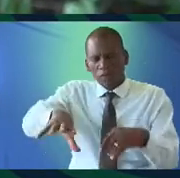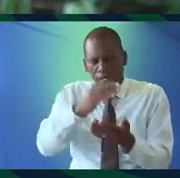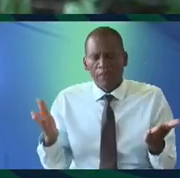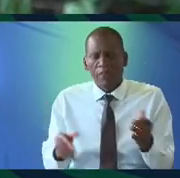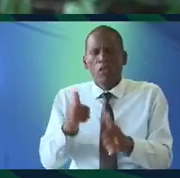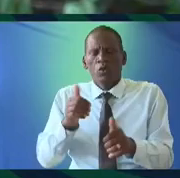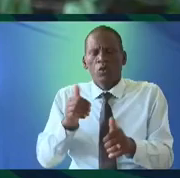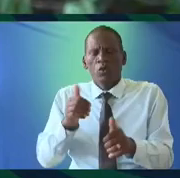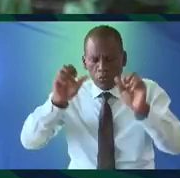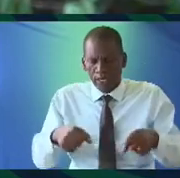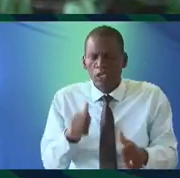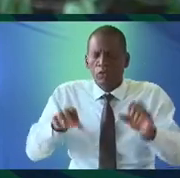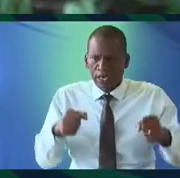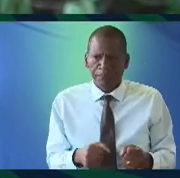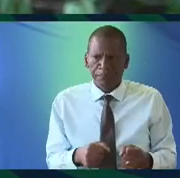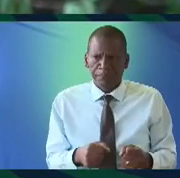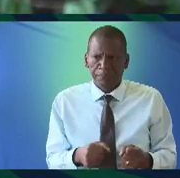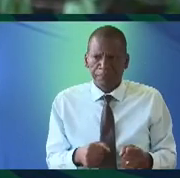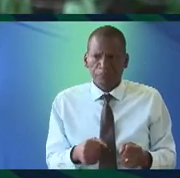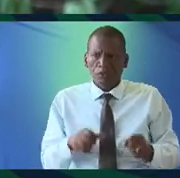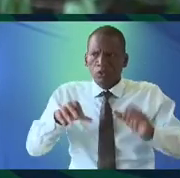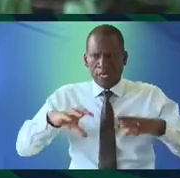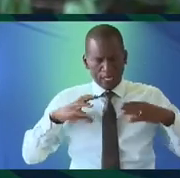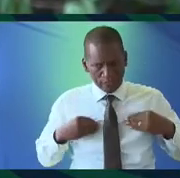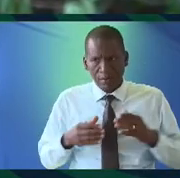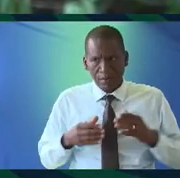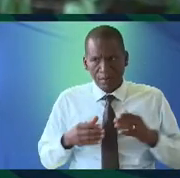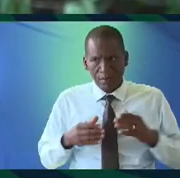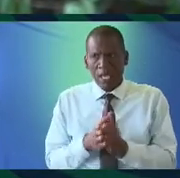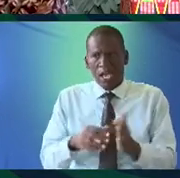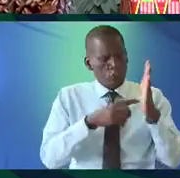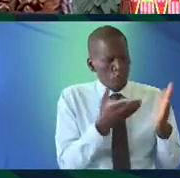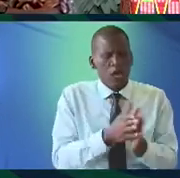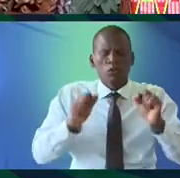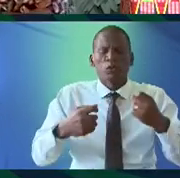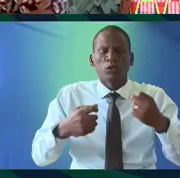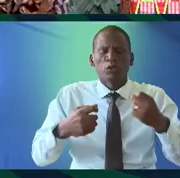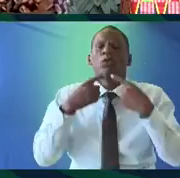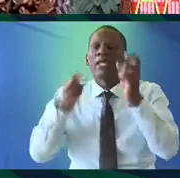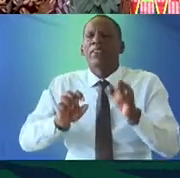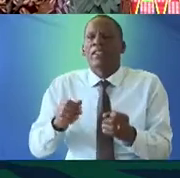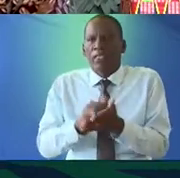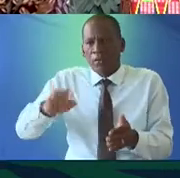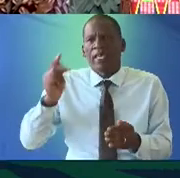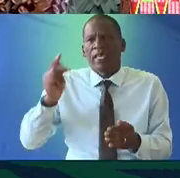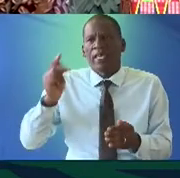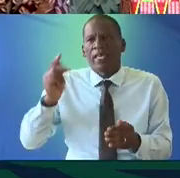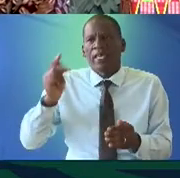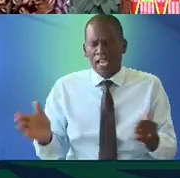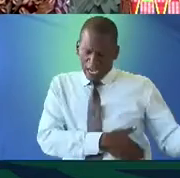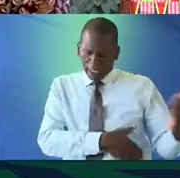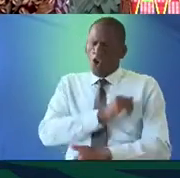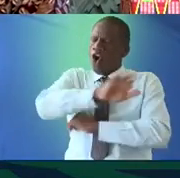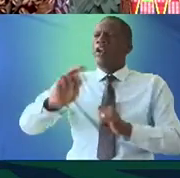that that we can hold and and embrace and show up in and be able to declare our Kenyan dress less so